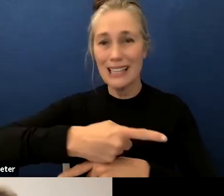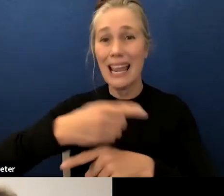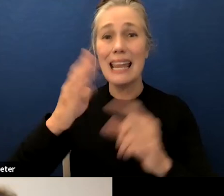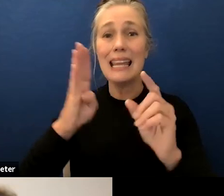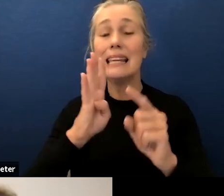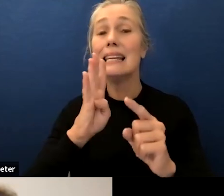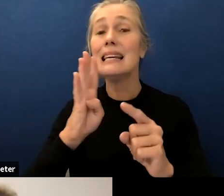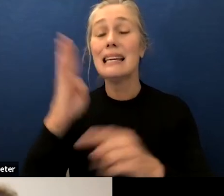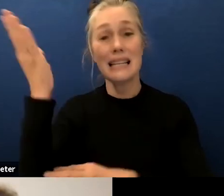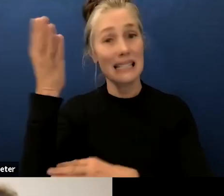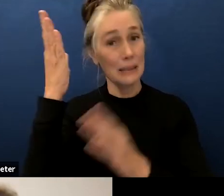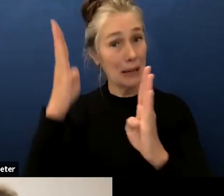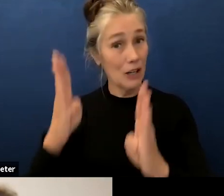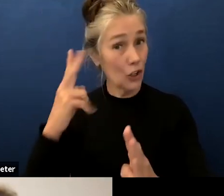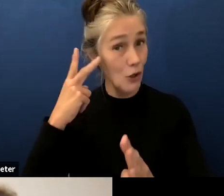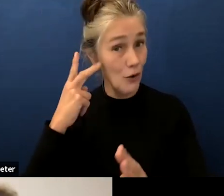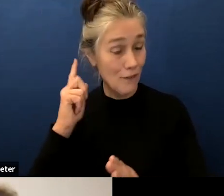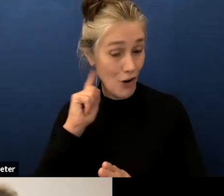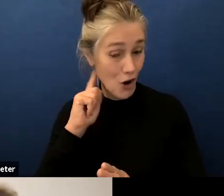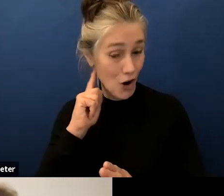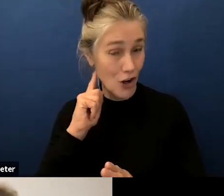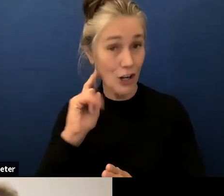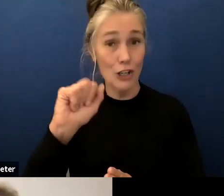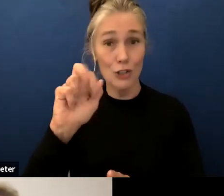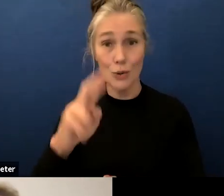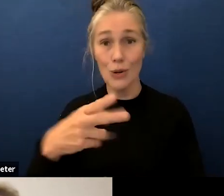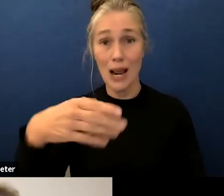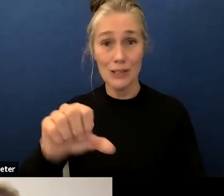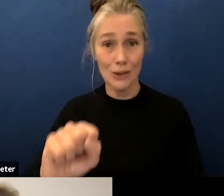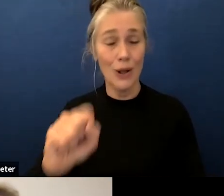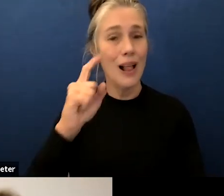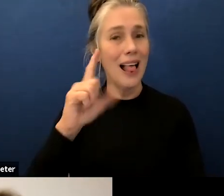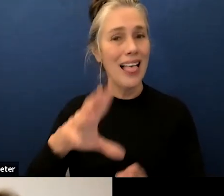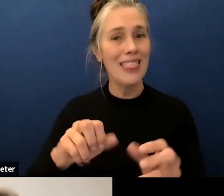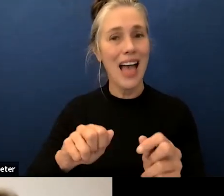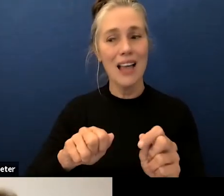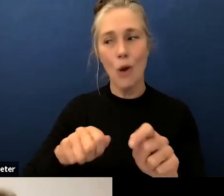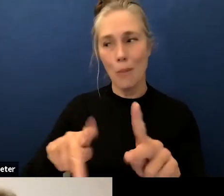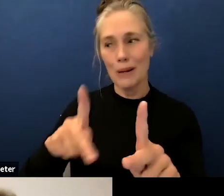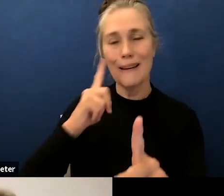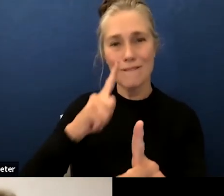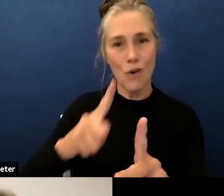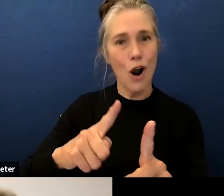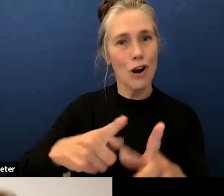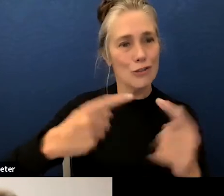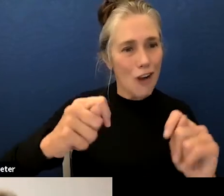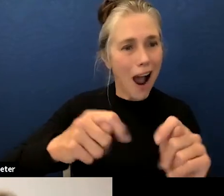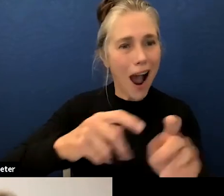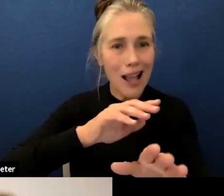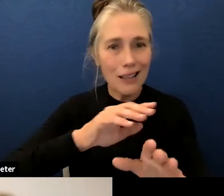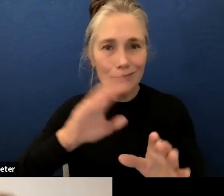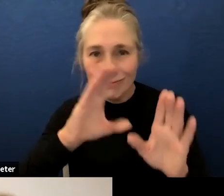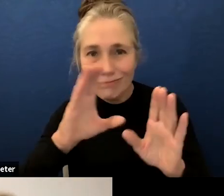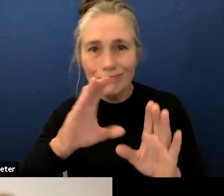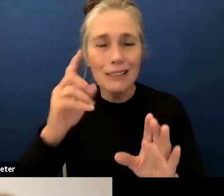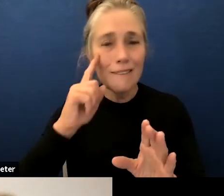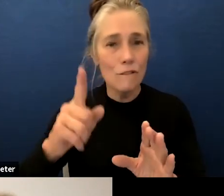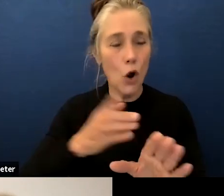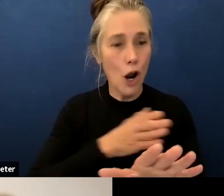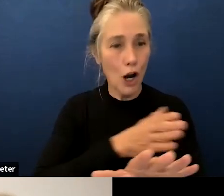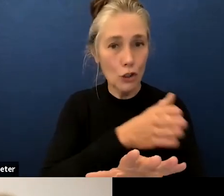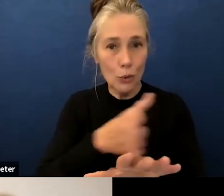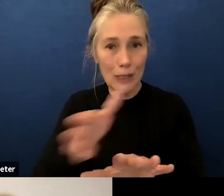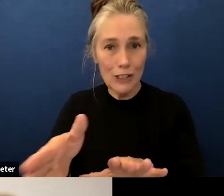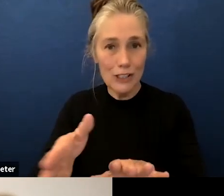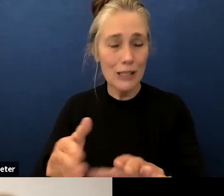i think you've heard about the junior high opportunities to to explore careers our virtual showcase is coming up and we